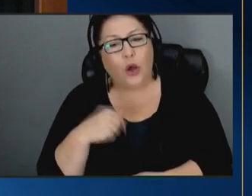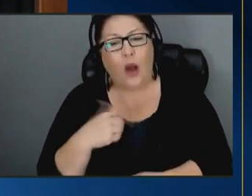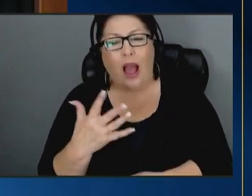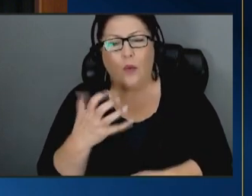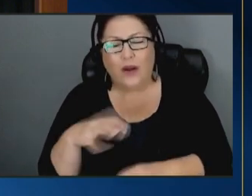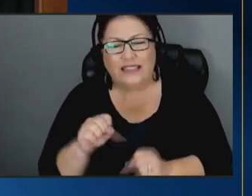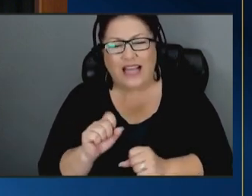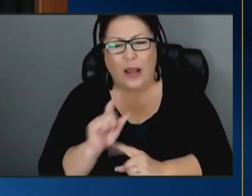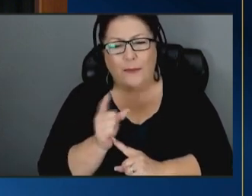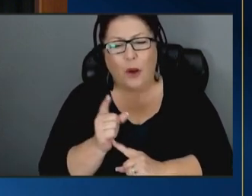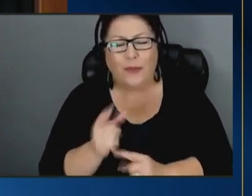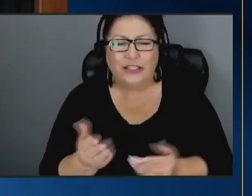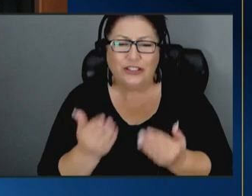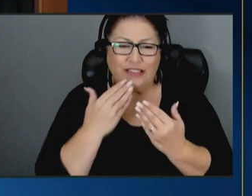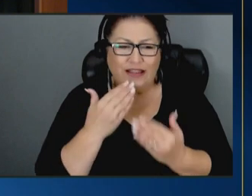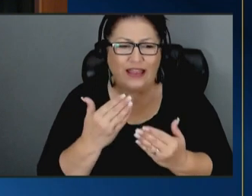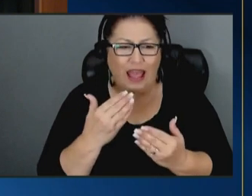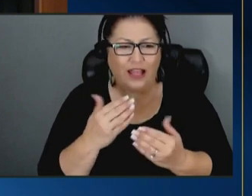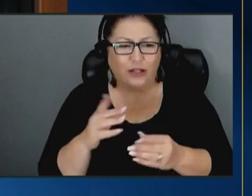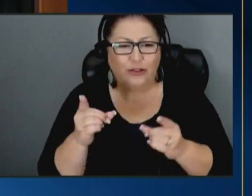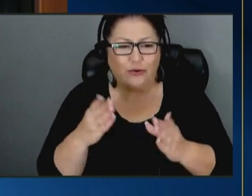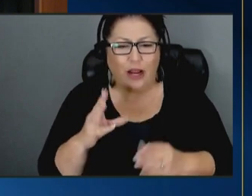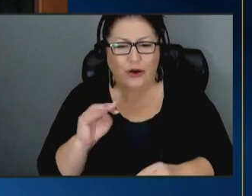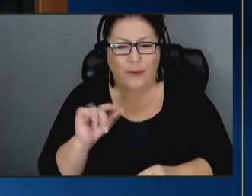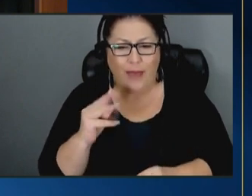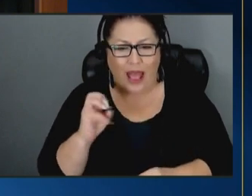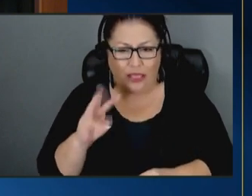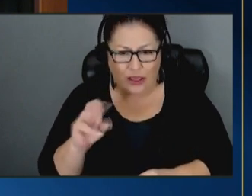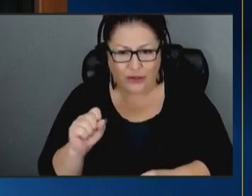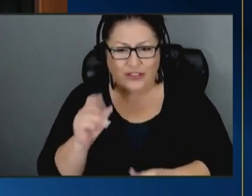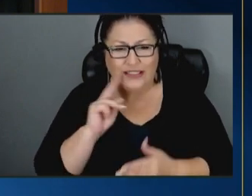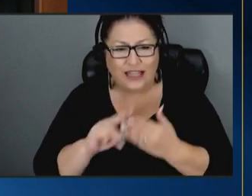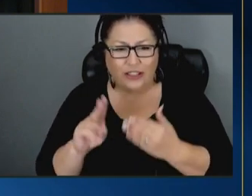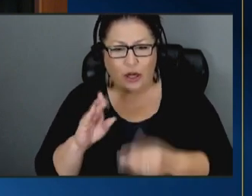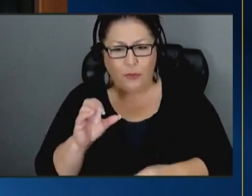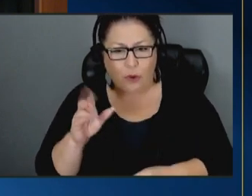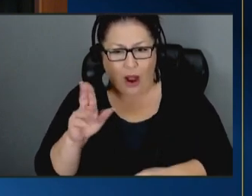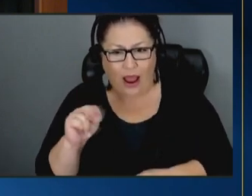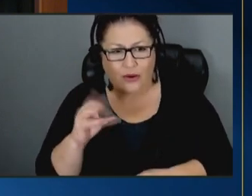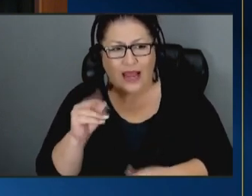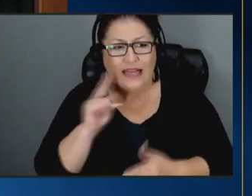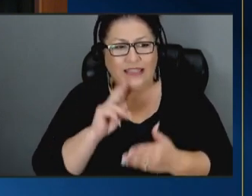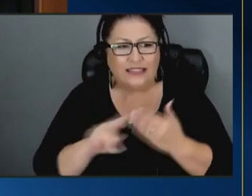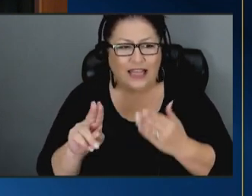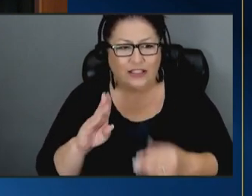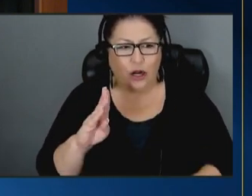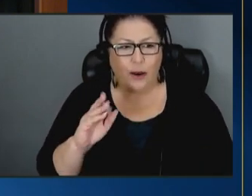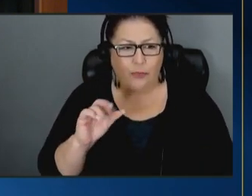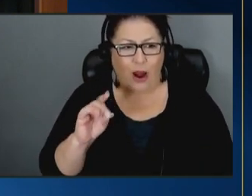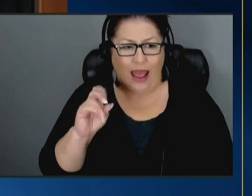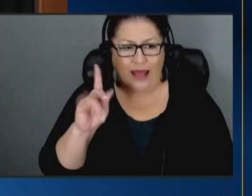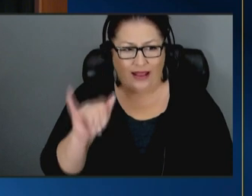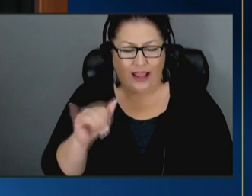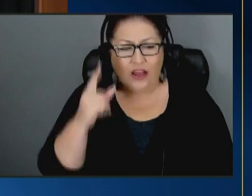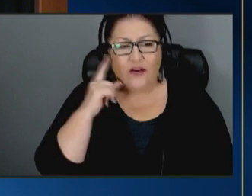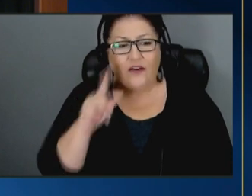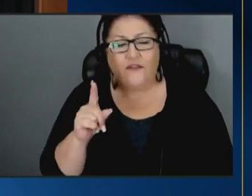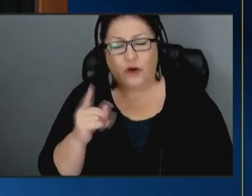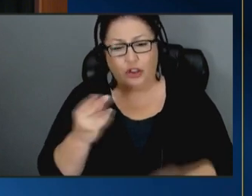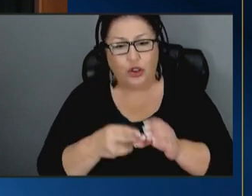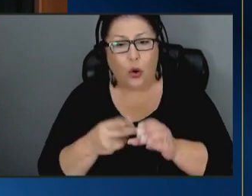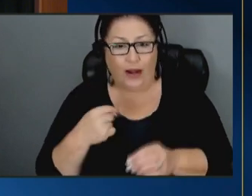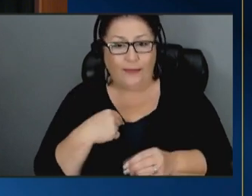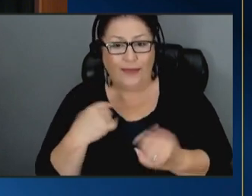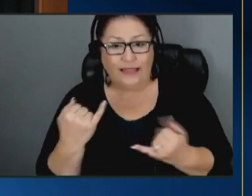a moment and just thank uh director matthews secretary brown and secretary bradley for uh joining me